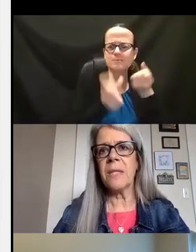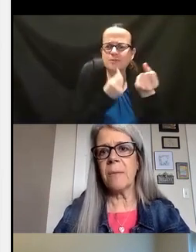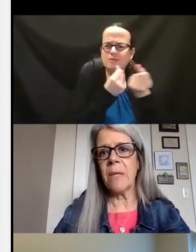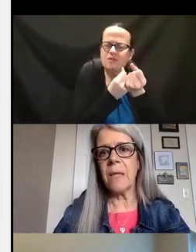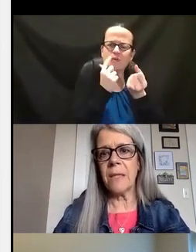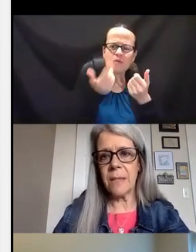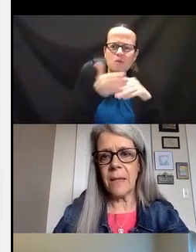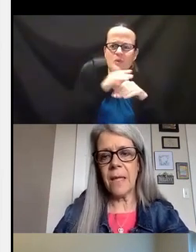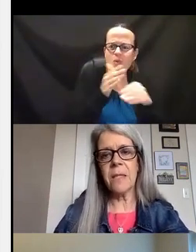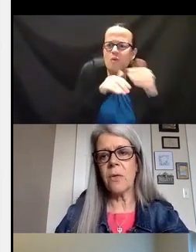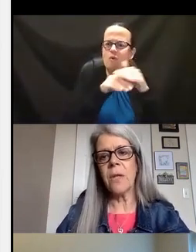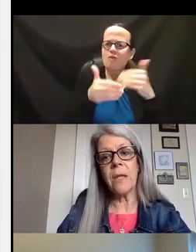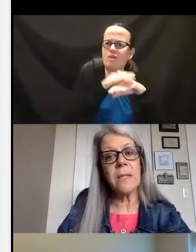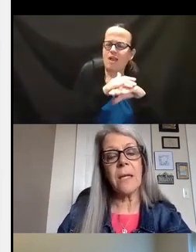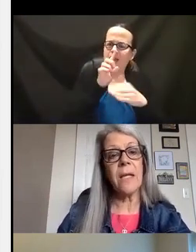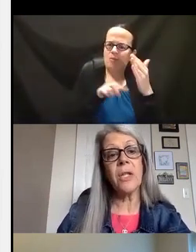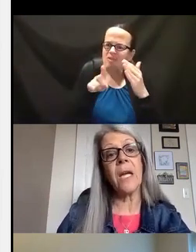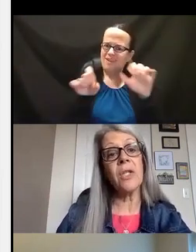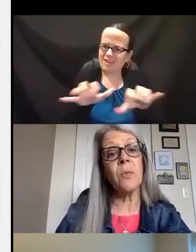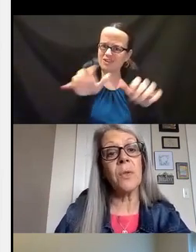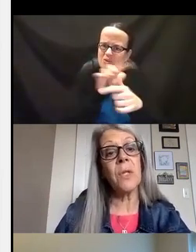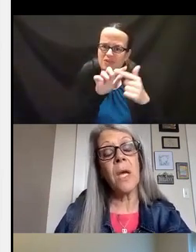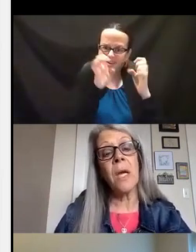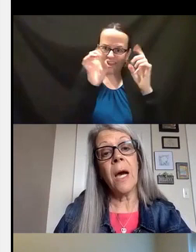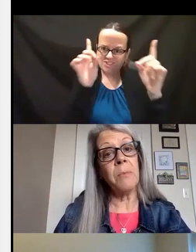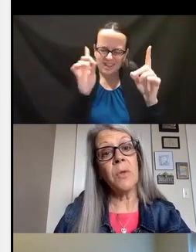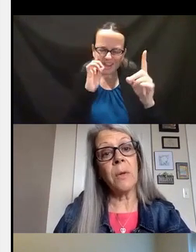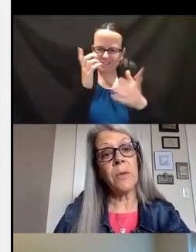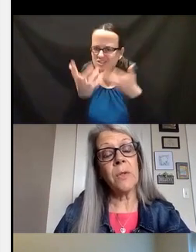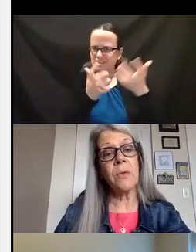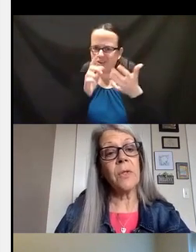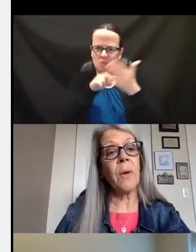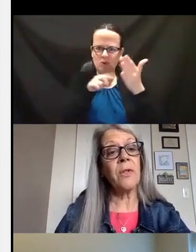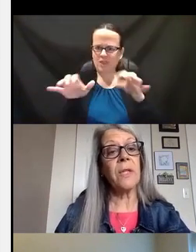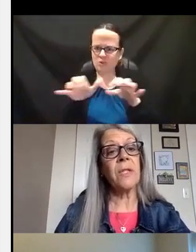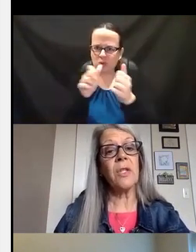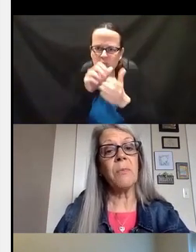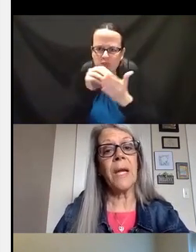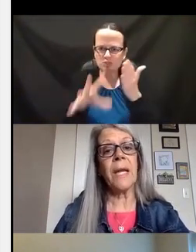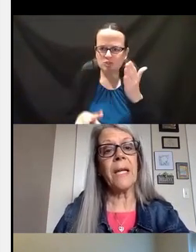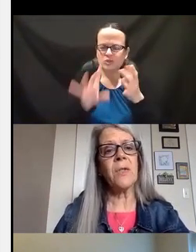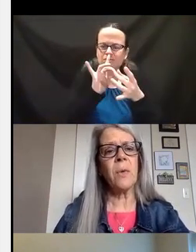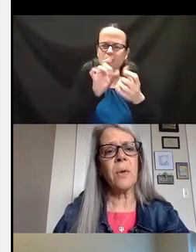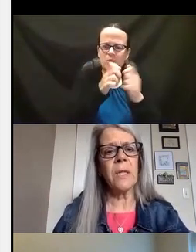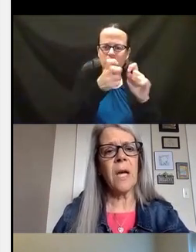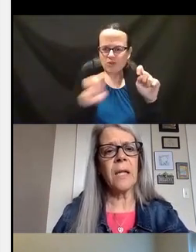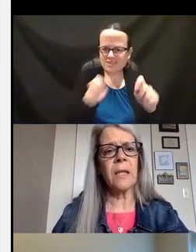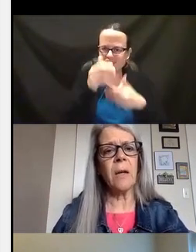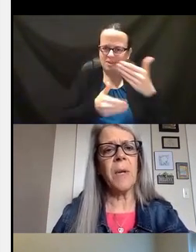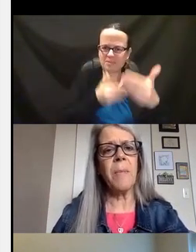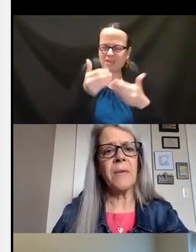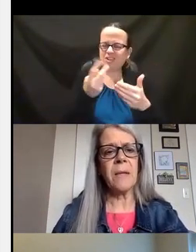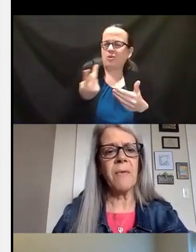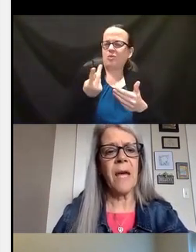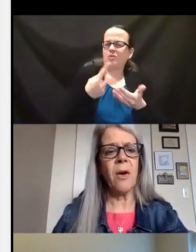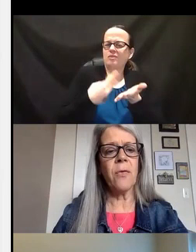between some of the things that they can do and the things that education was doing with students around transition planning. And so we really talk a little